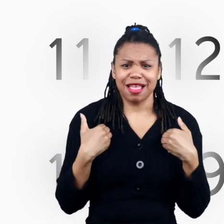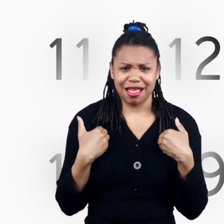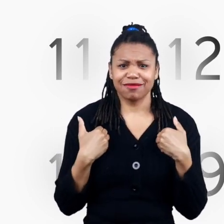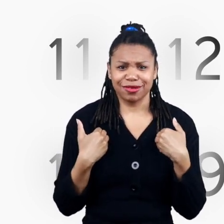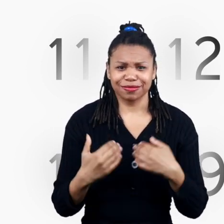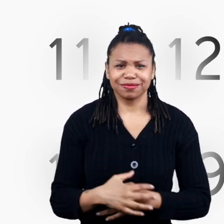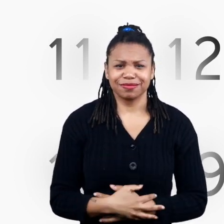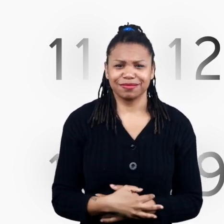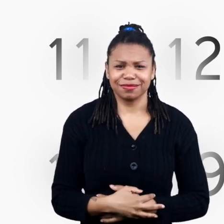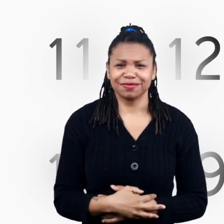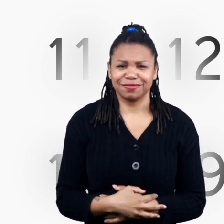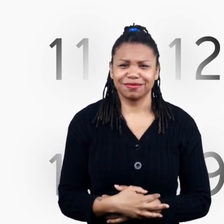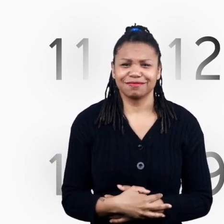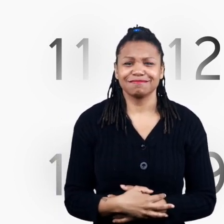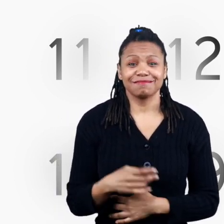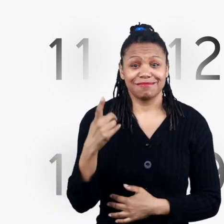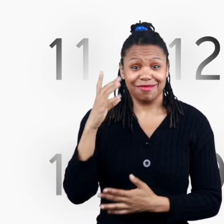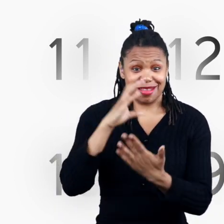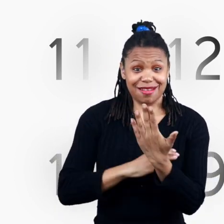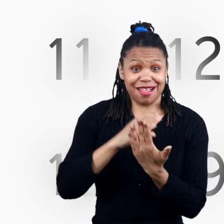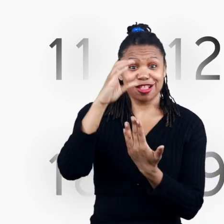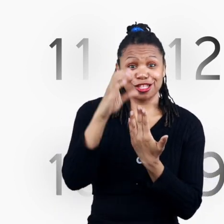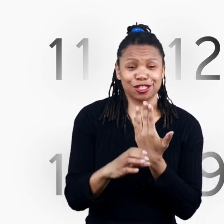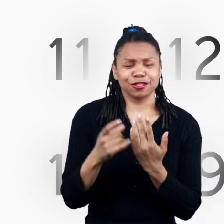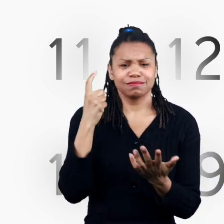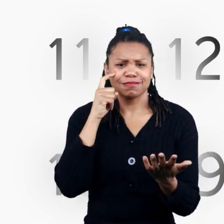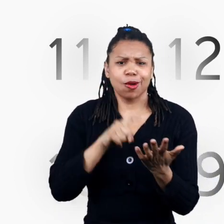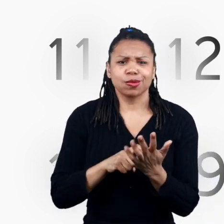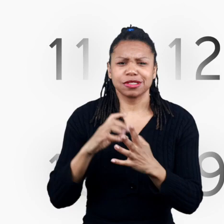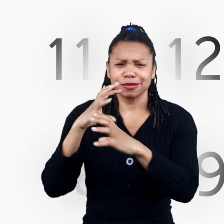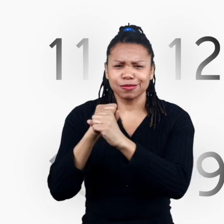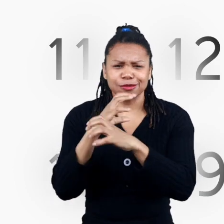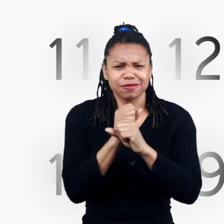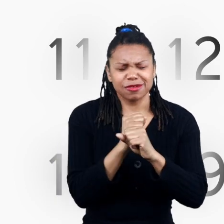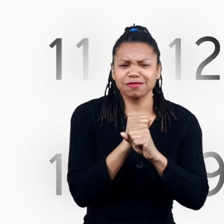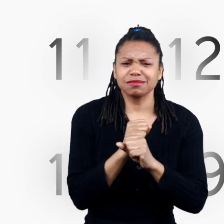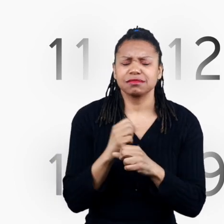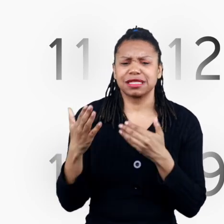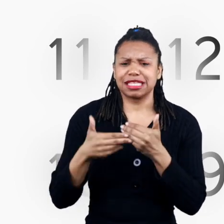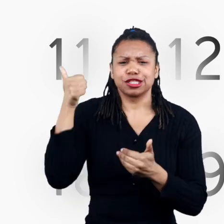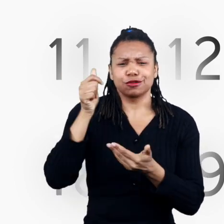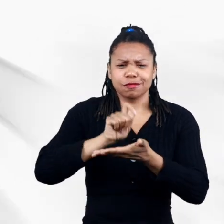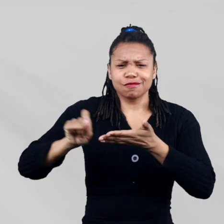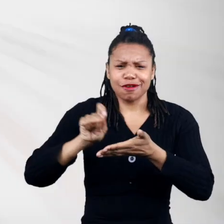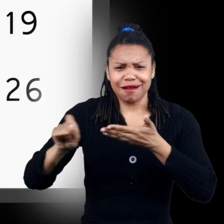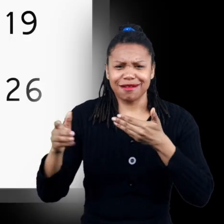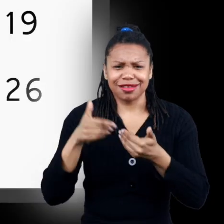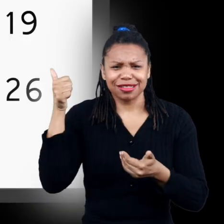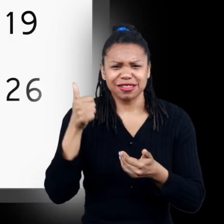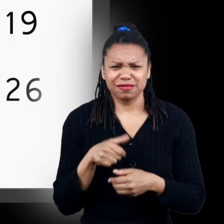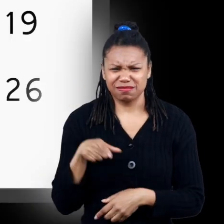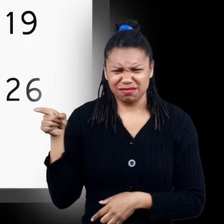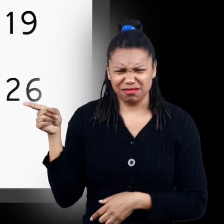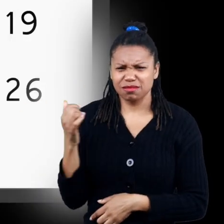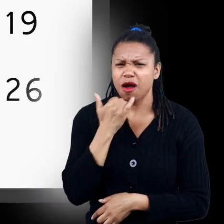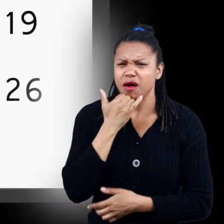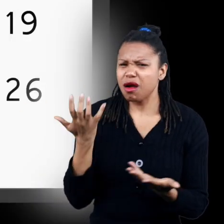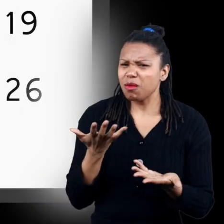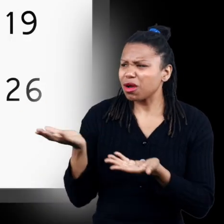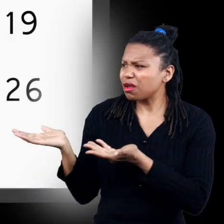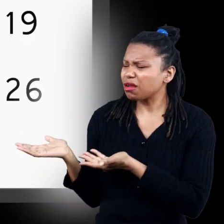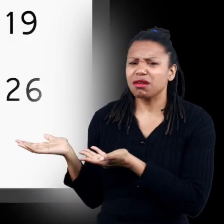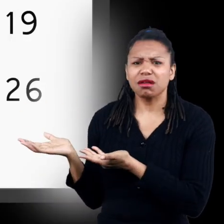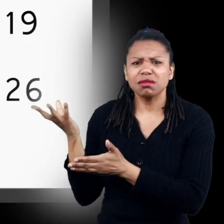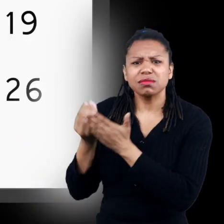you will see this on many different calendars since the abbreviations take up much less space what's missing from this calendar